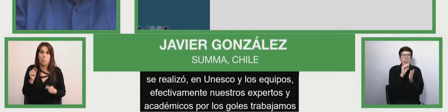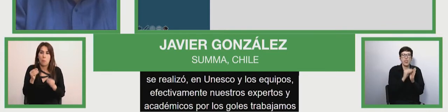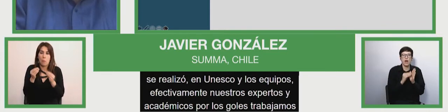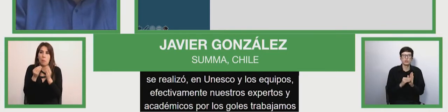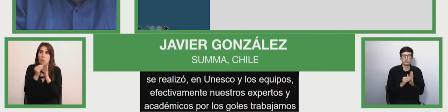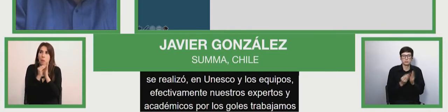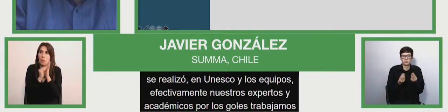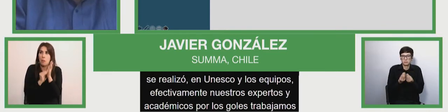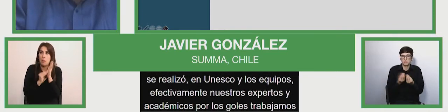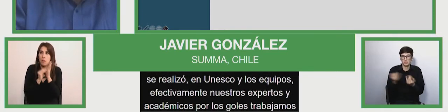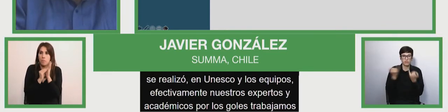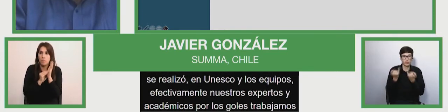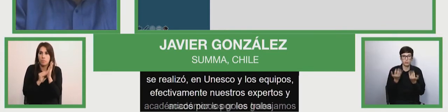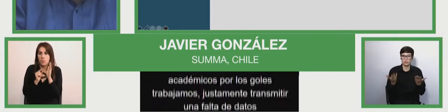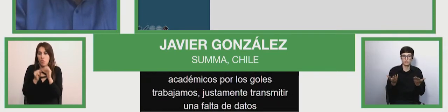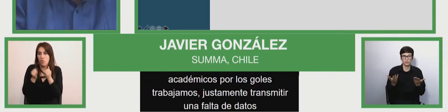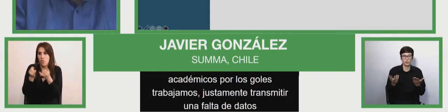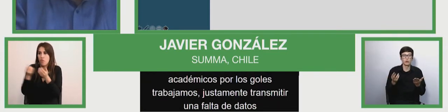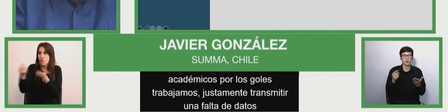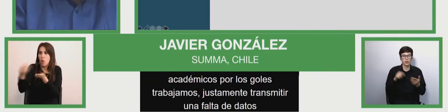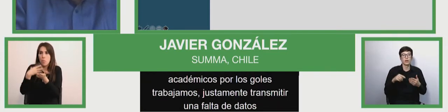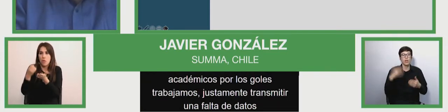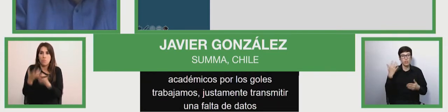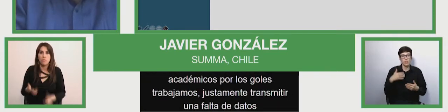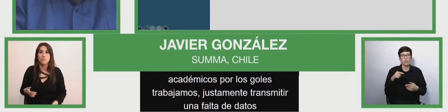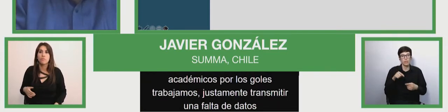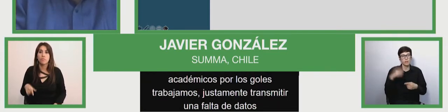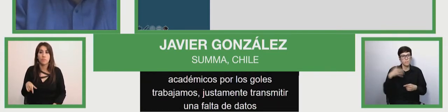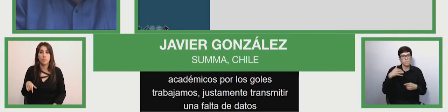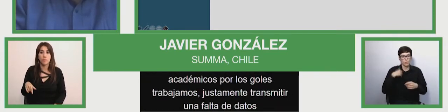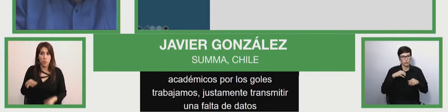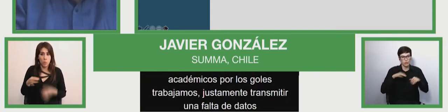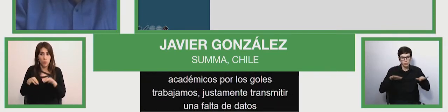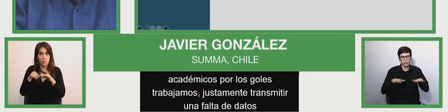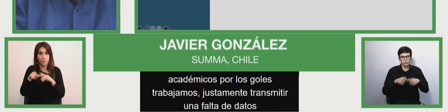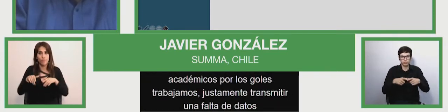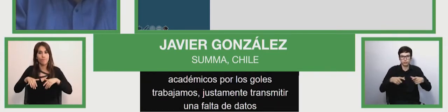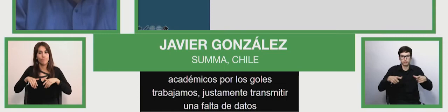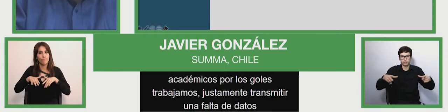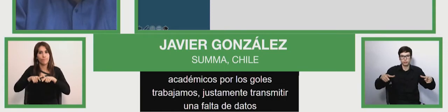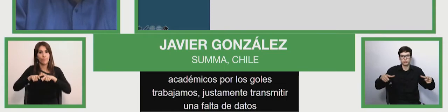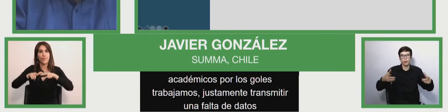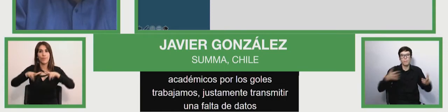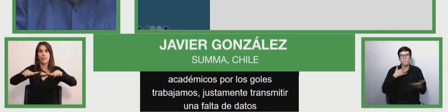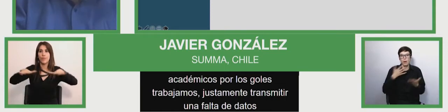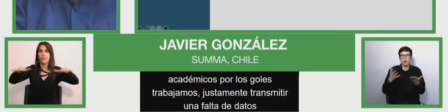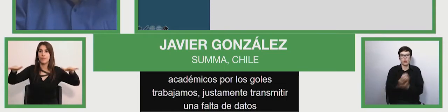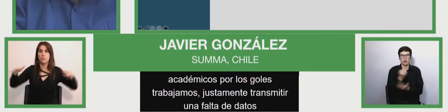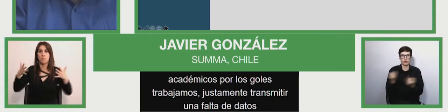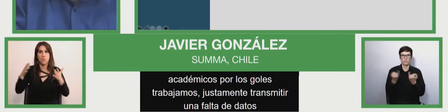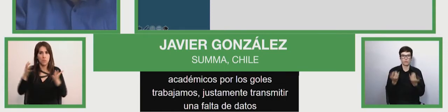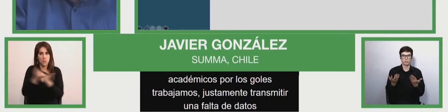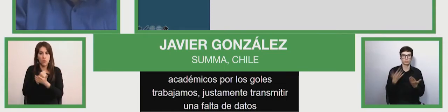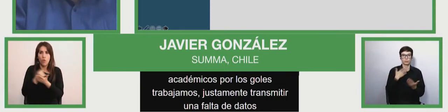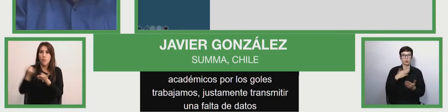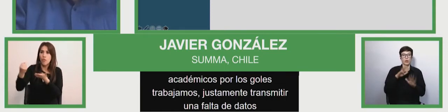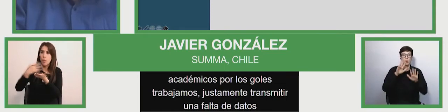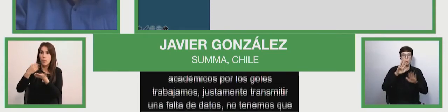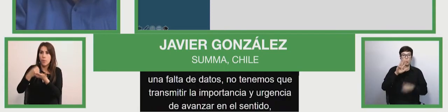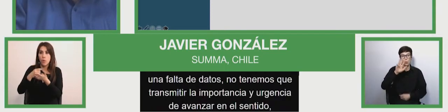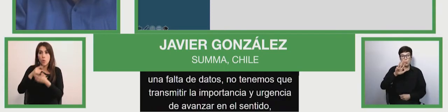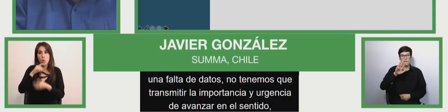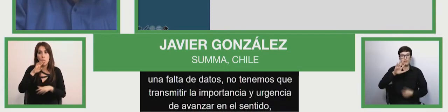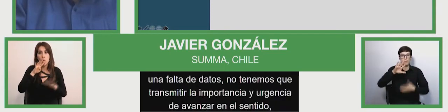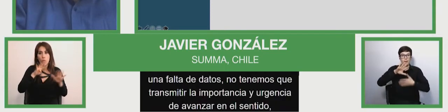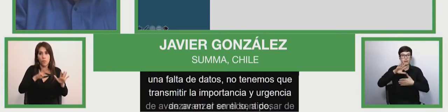transmit to them, the importance and urgency of making progress in that sense. Despite this advances, nine countries in Latin America, don't even